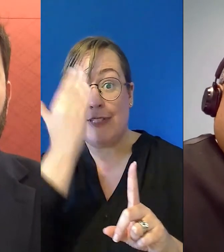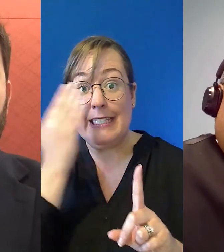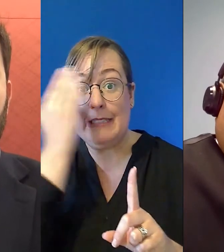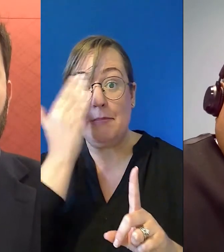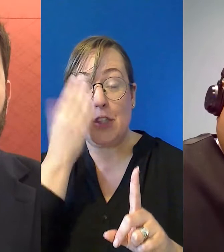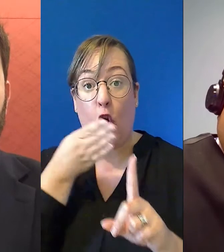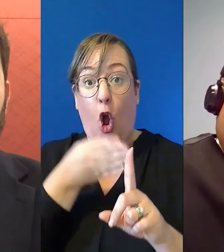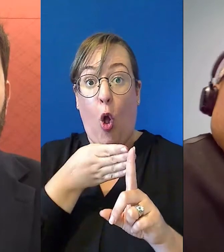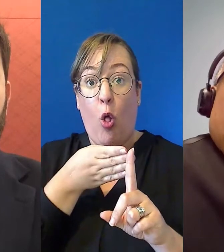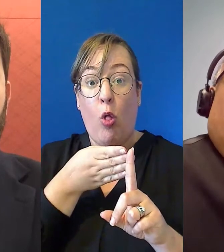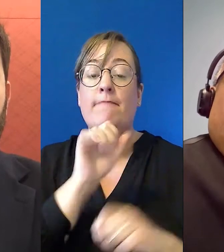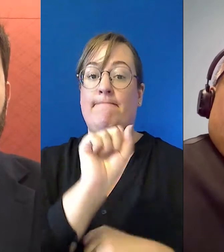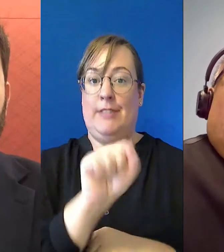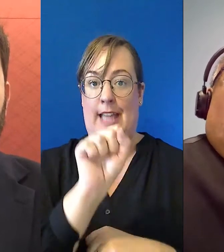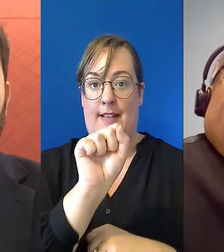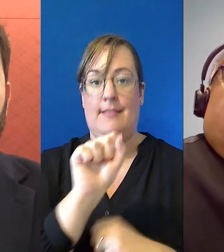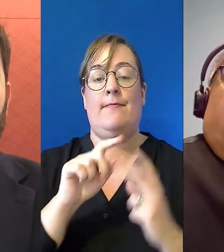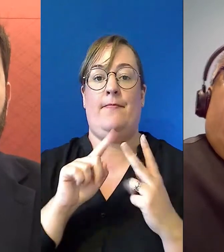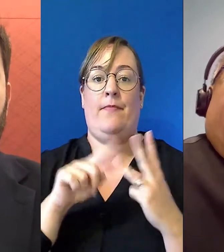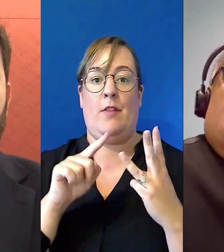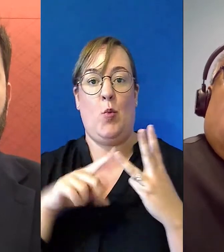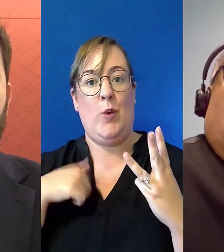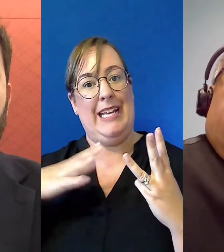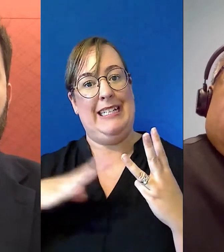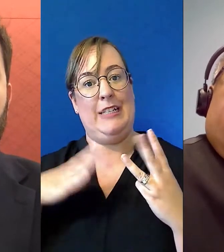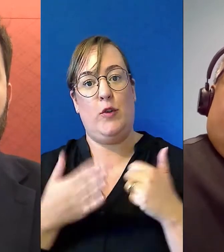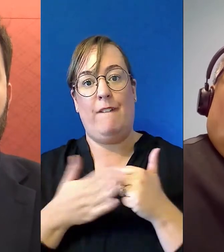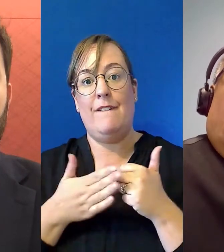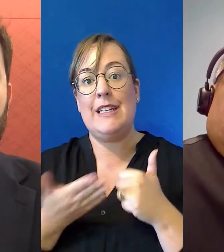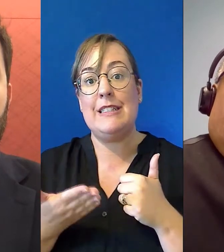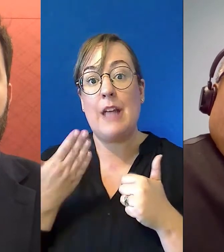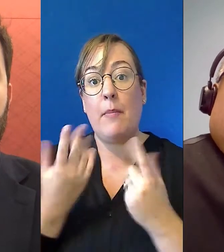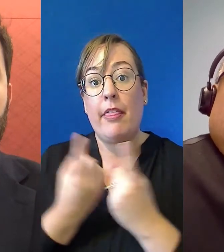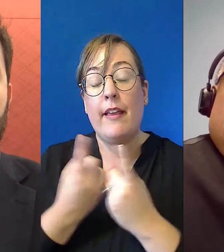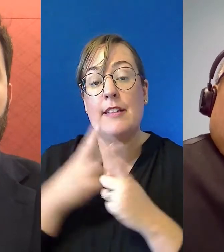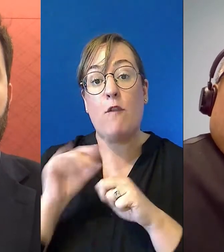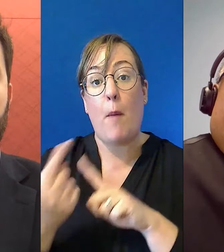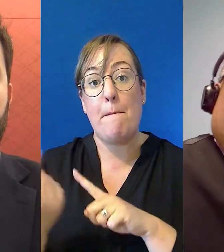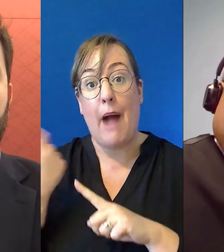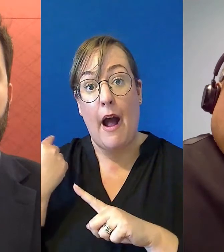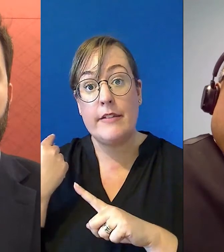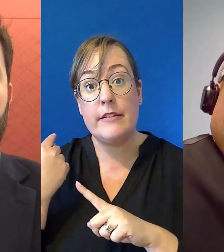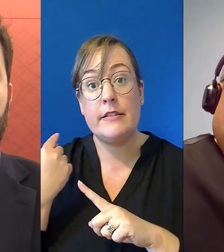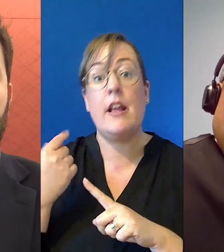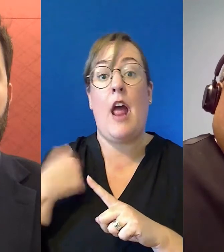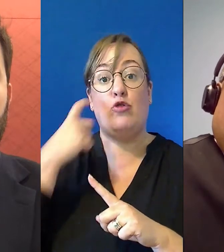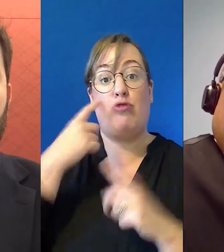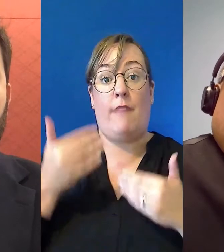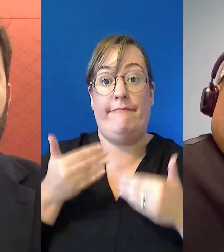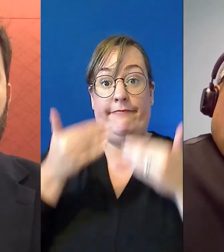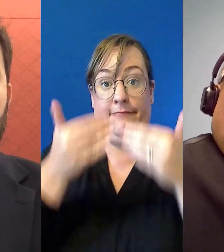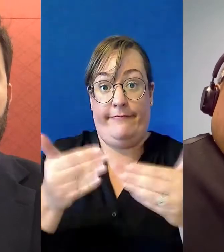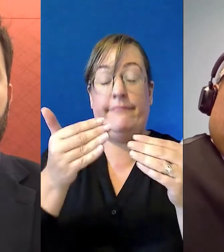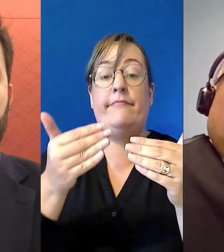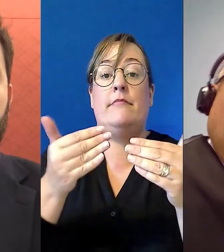need to rectify and reconcile things that have gone on in the past and move our society and our communities